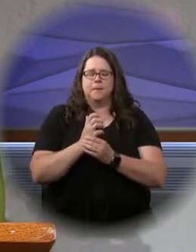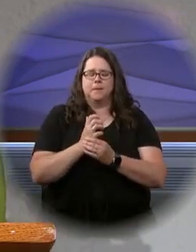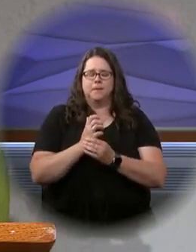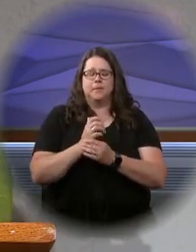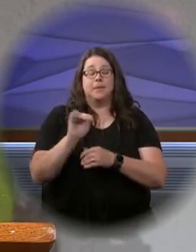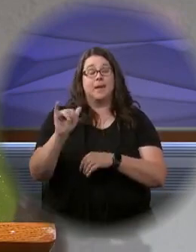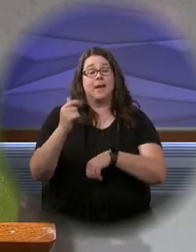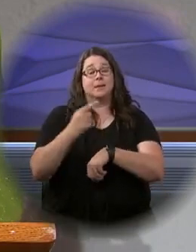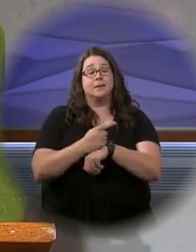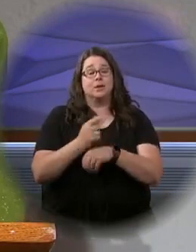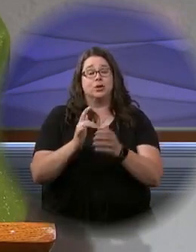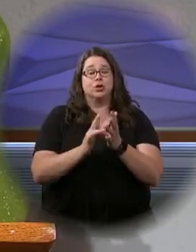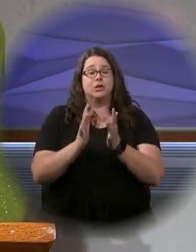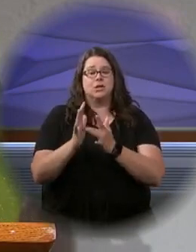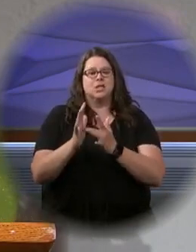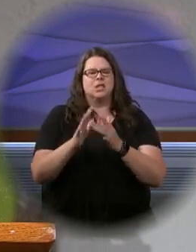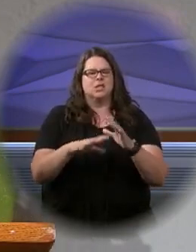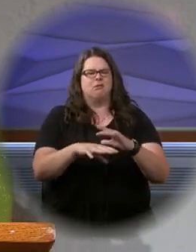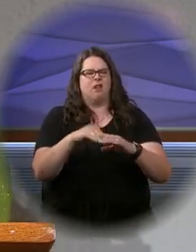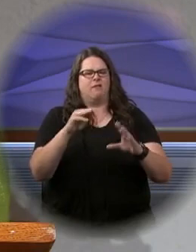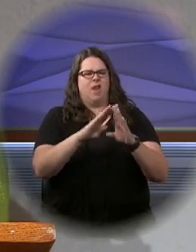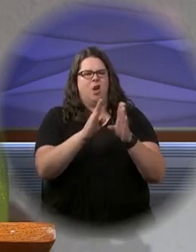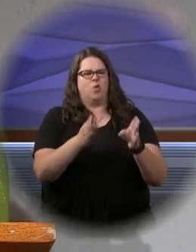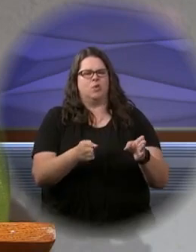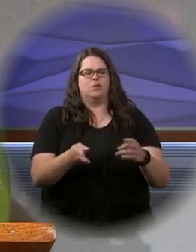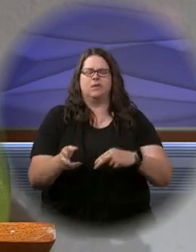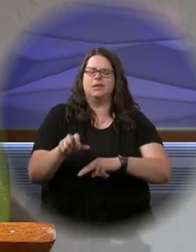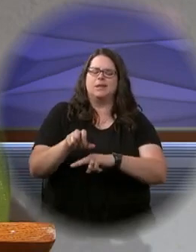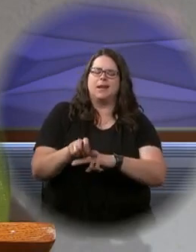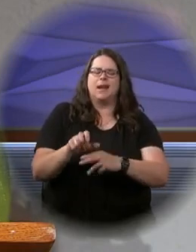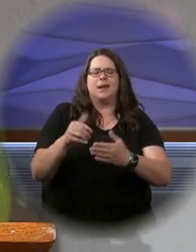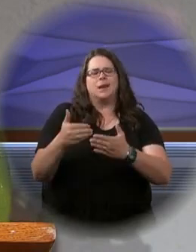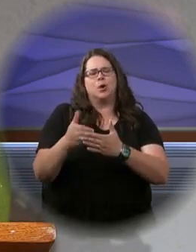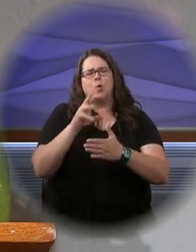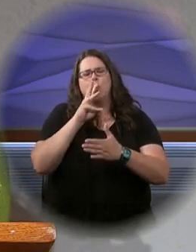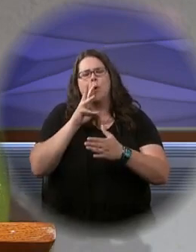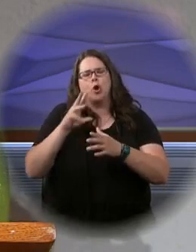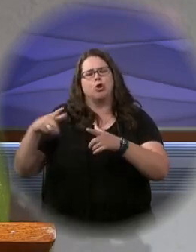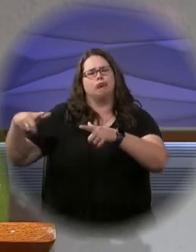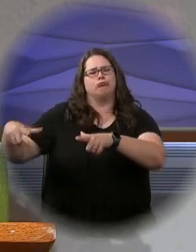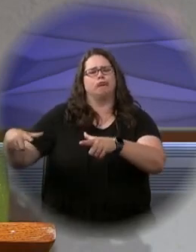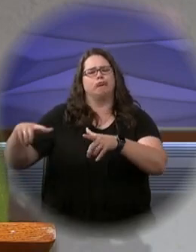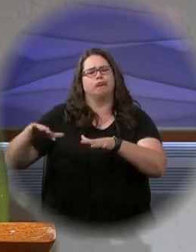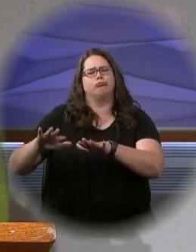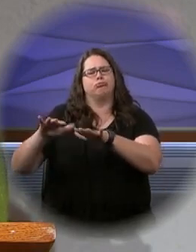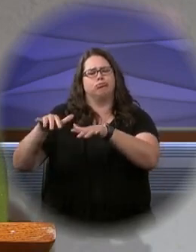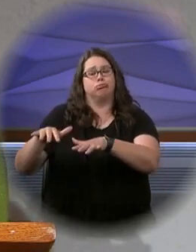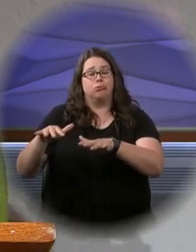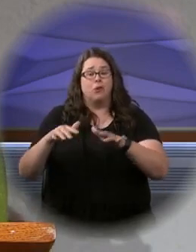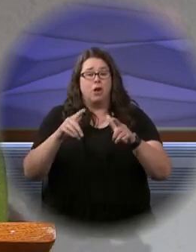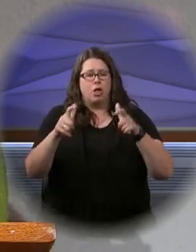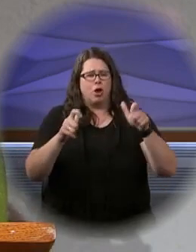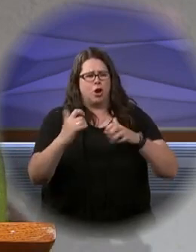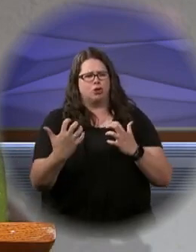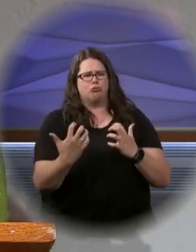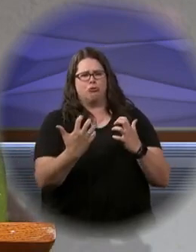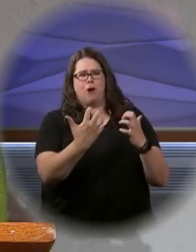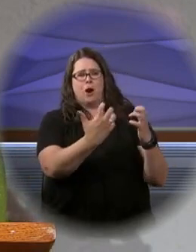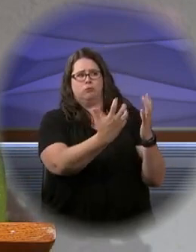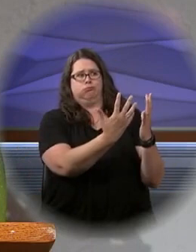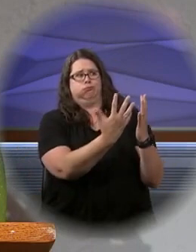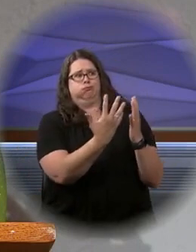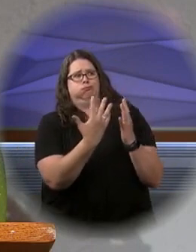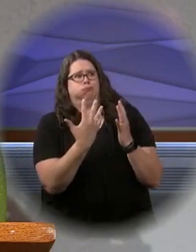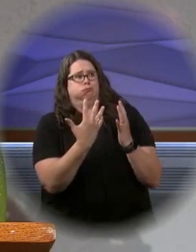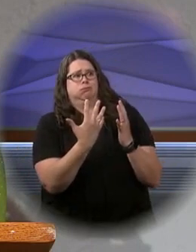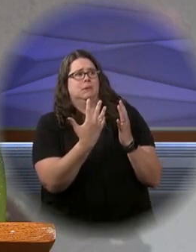On that day Jesus went out of the house and sat down by the sea. Such large crowds gathered around him that he got